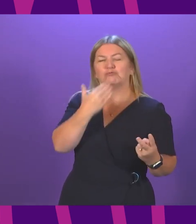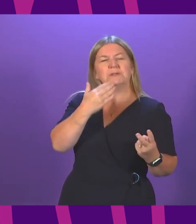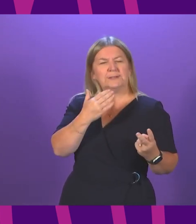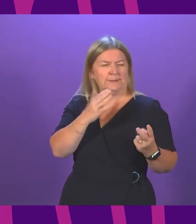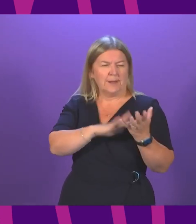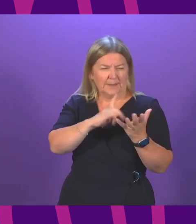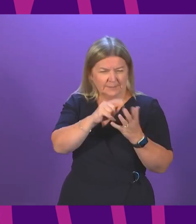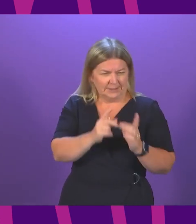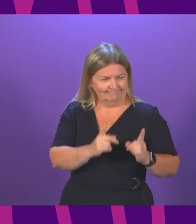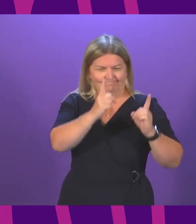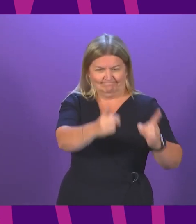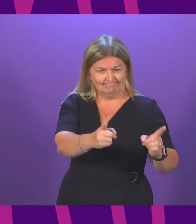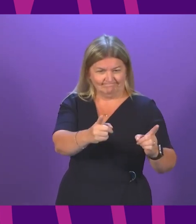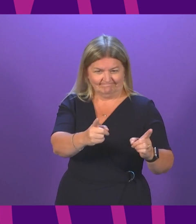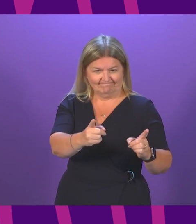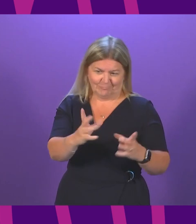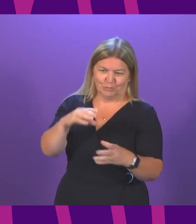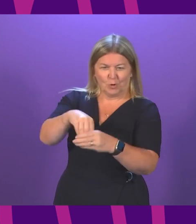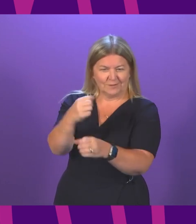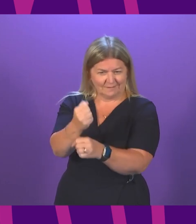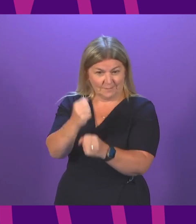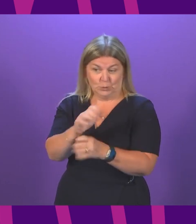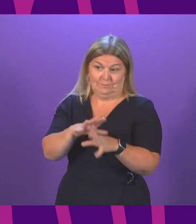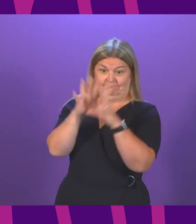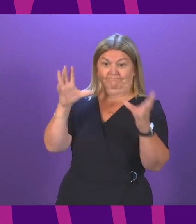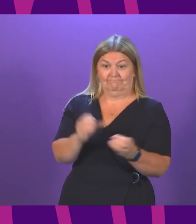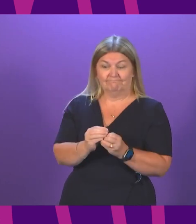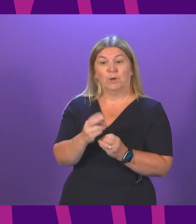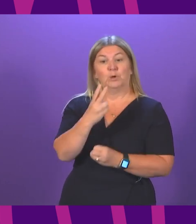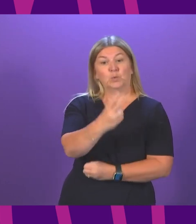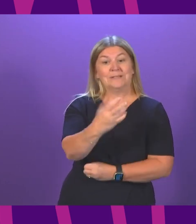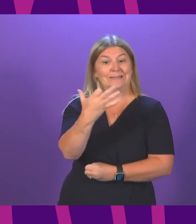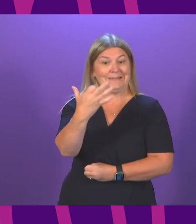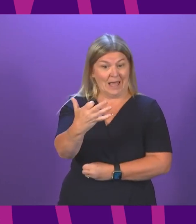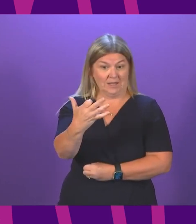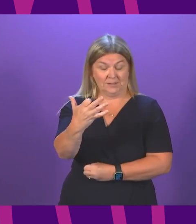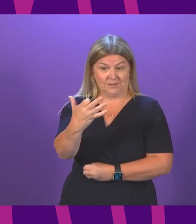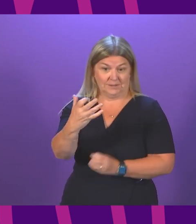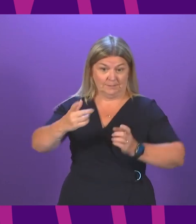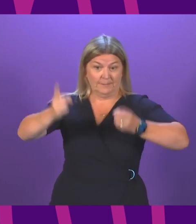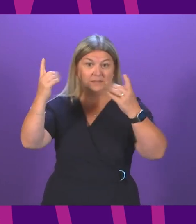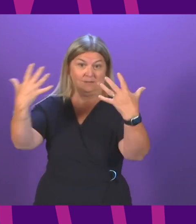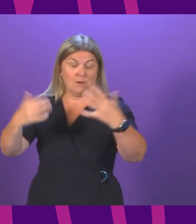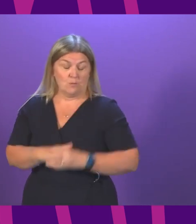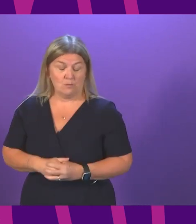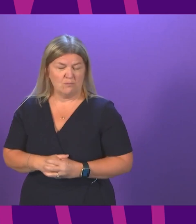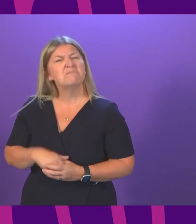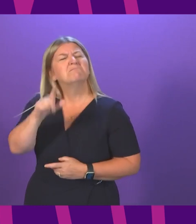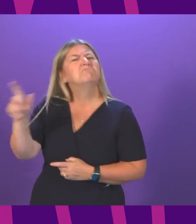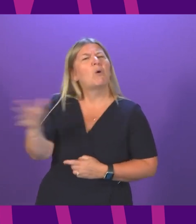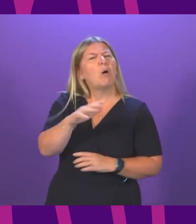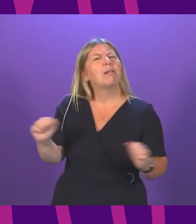taking the total number of ministers up to 29. Did all 29 agree with her proposals to introduce vaccine passports?